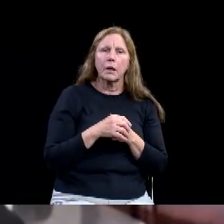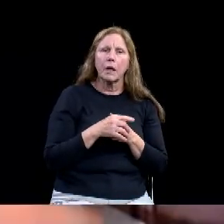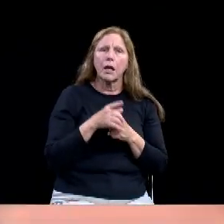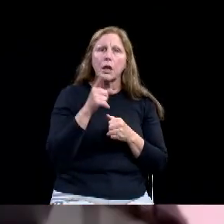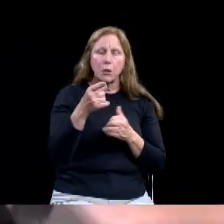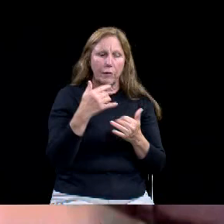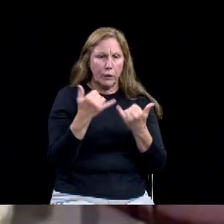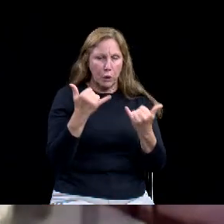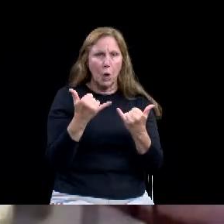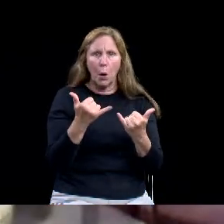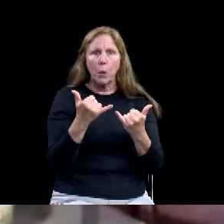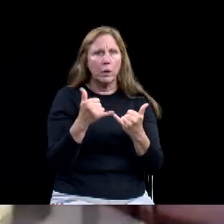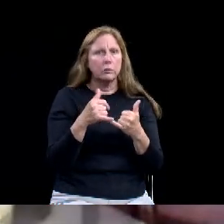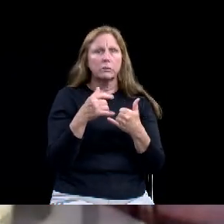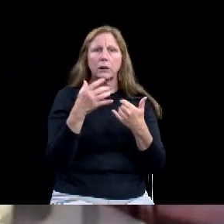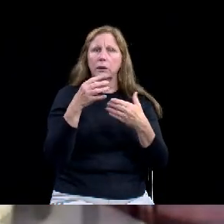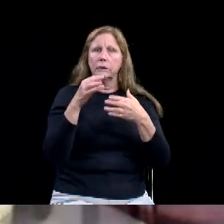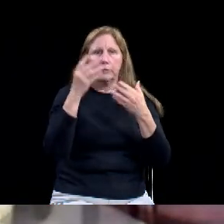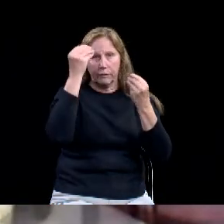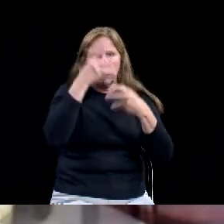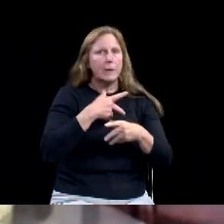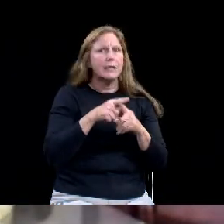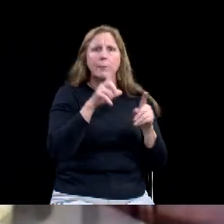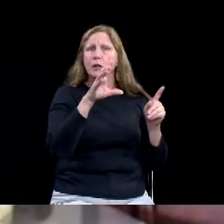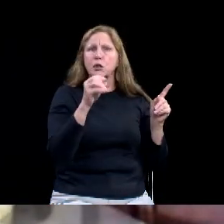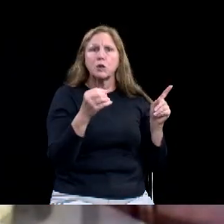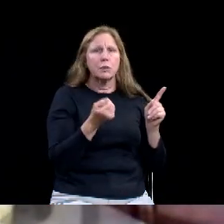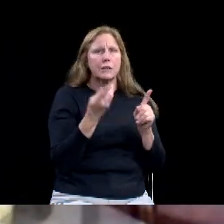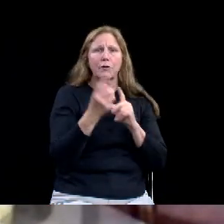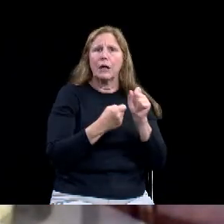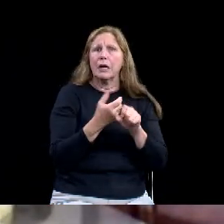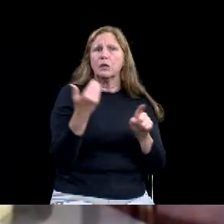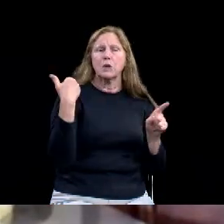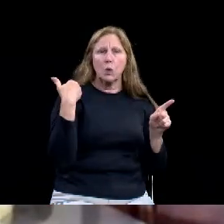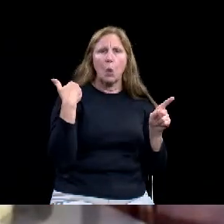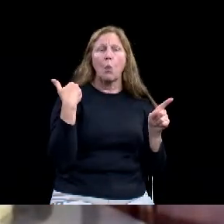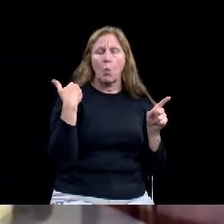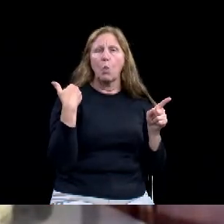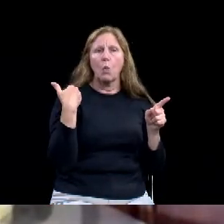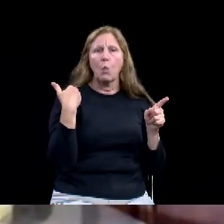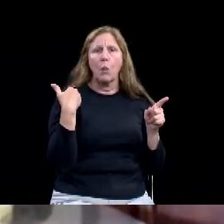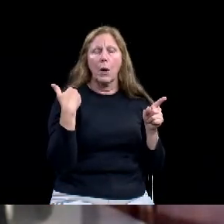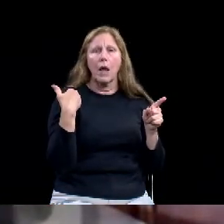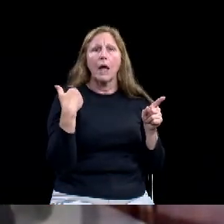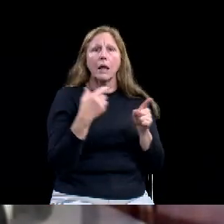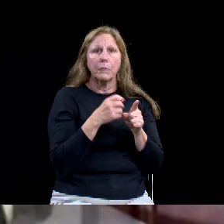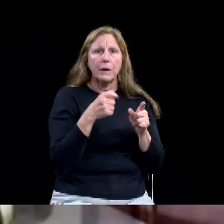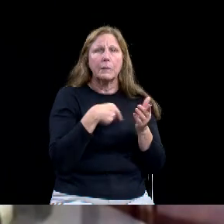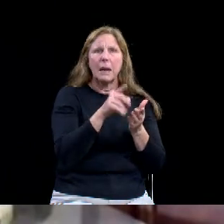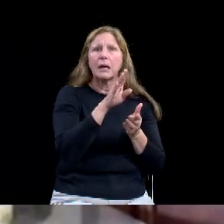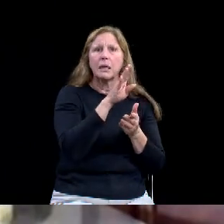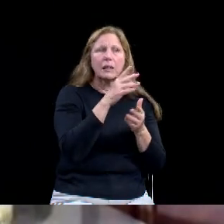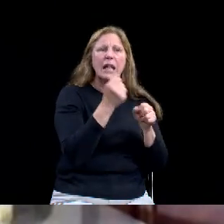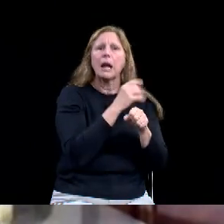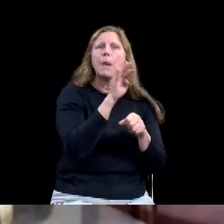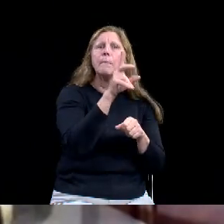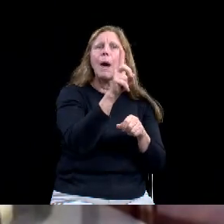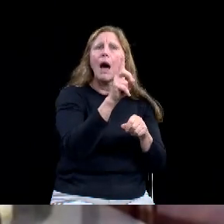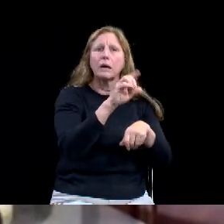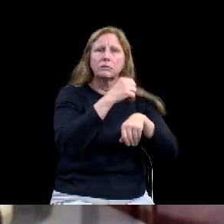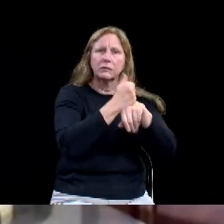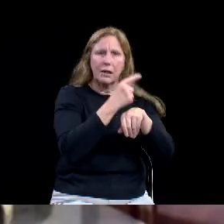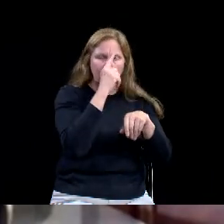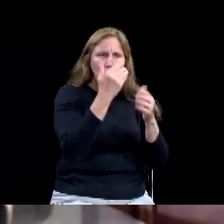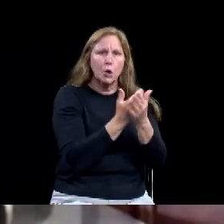around that and get new exhibits in there. So, uh, I, I, I totally get what we're talking about here on, I'm trying to, to, uh, keep